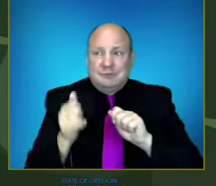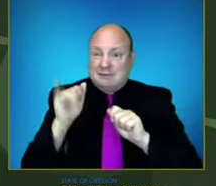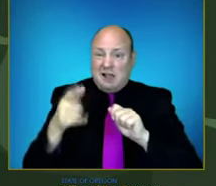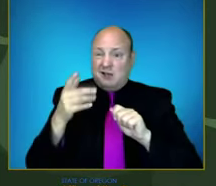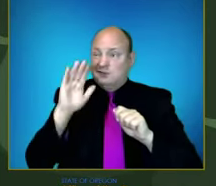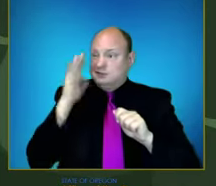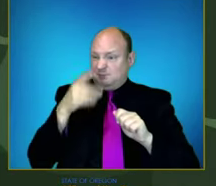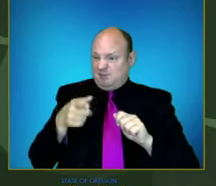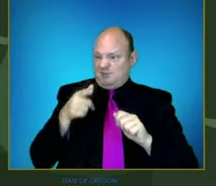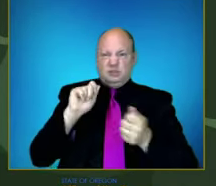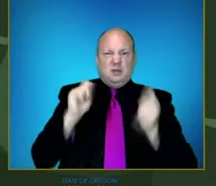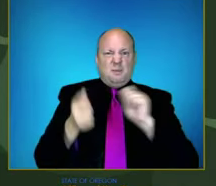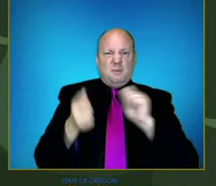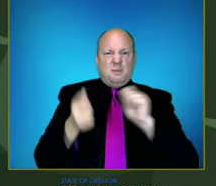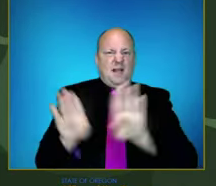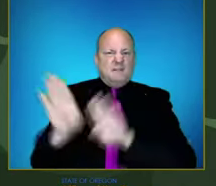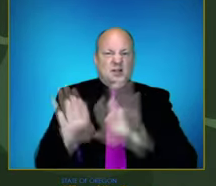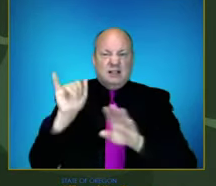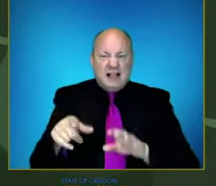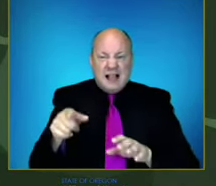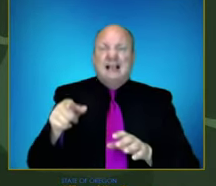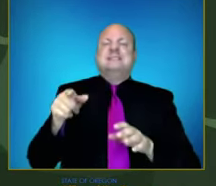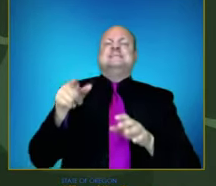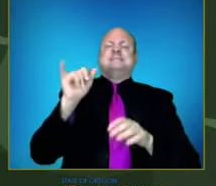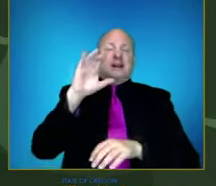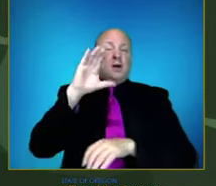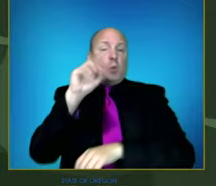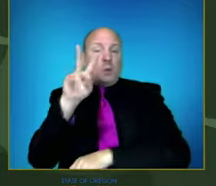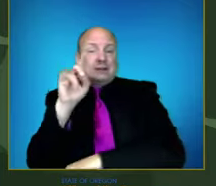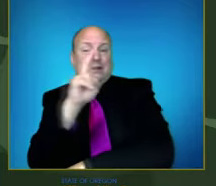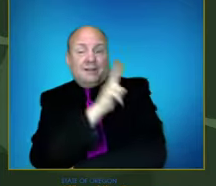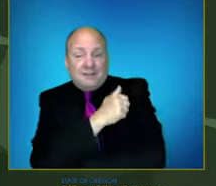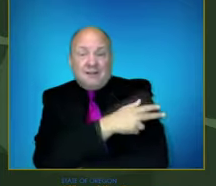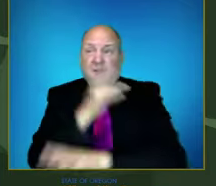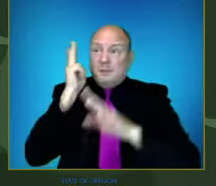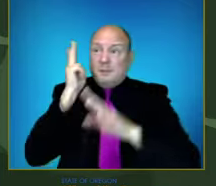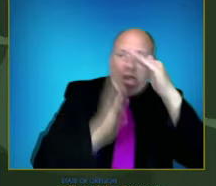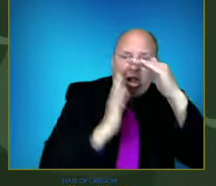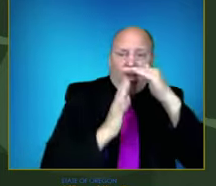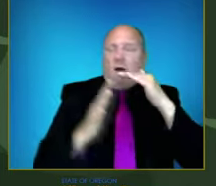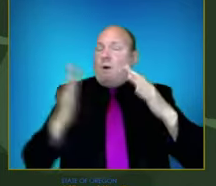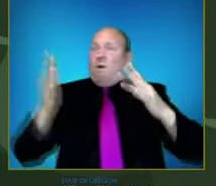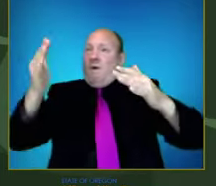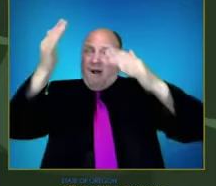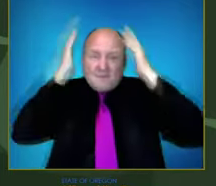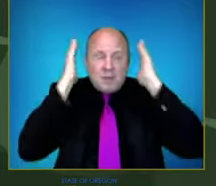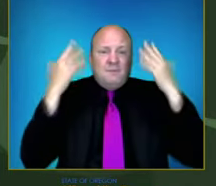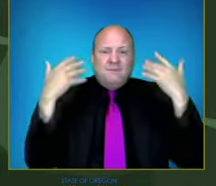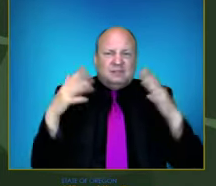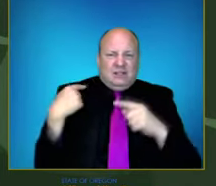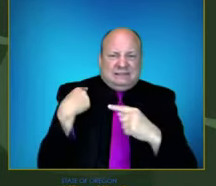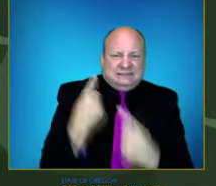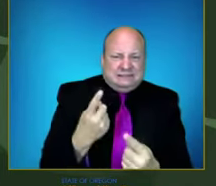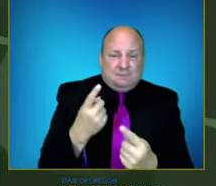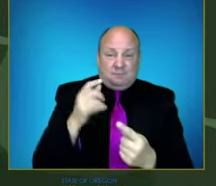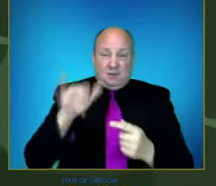hospitalizations will completely overwhelm our doctors and nurses in the coming weeks. Without safety measures,